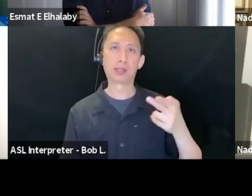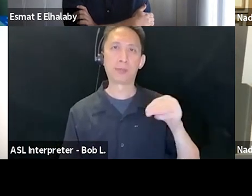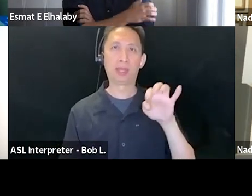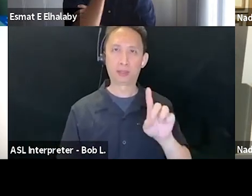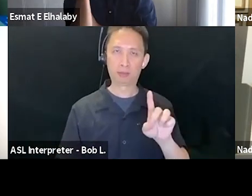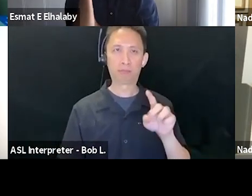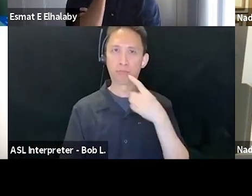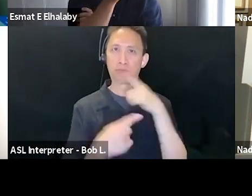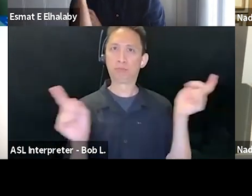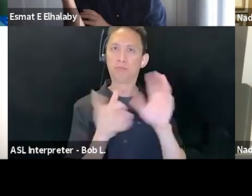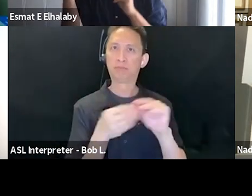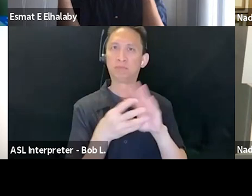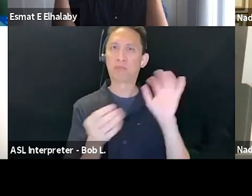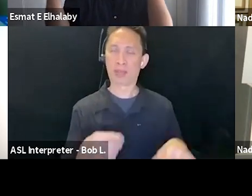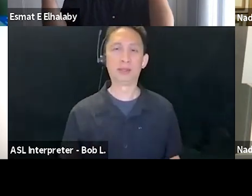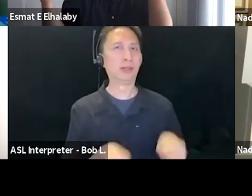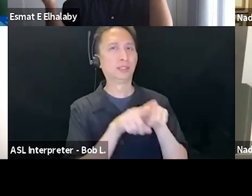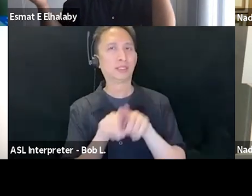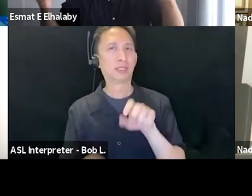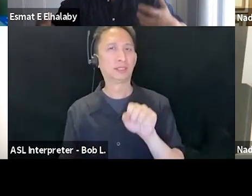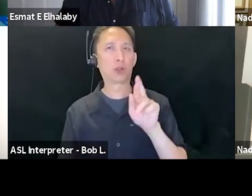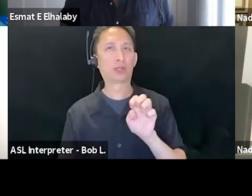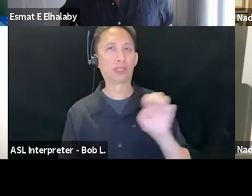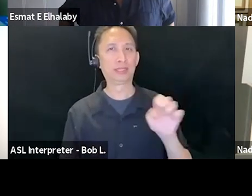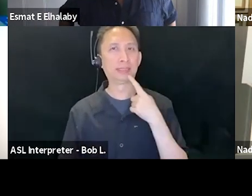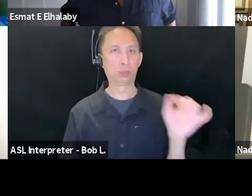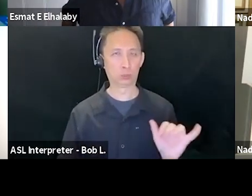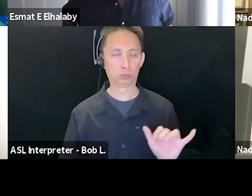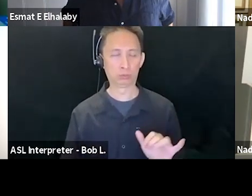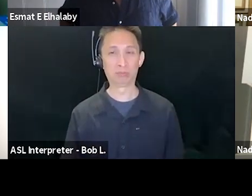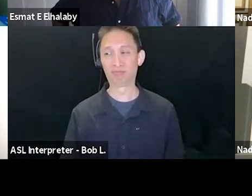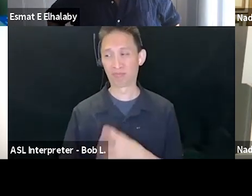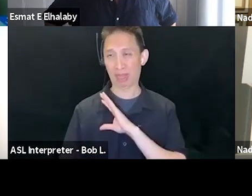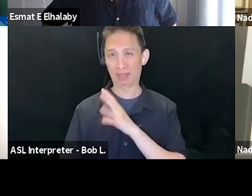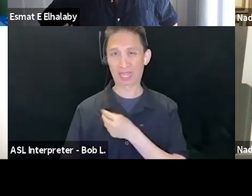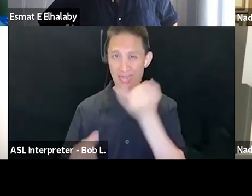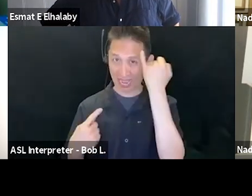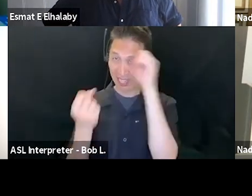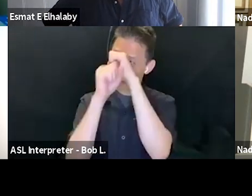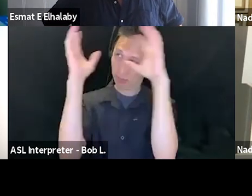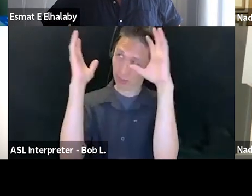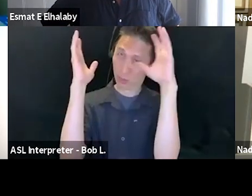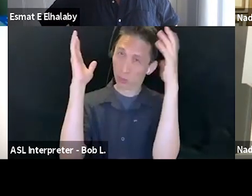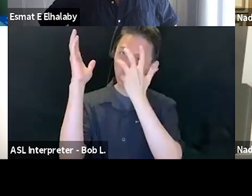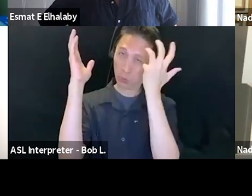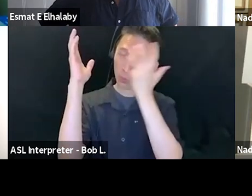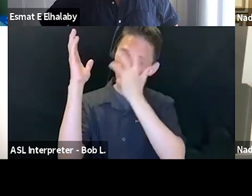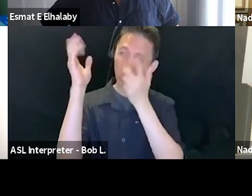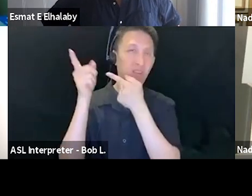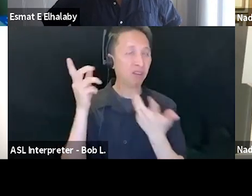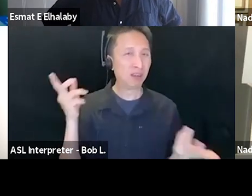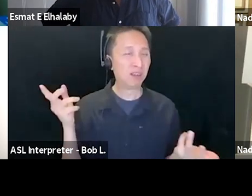that, as Sari was talking about precisely this sort of the idea of Palestine that can be